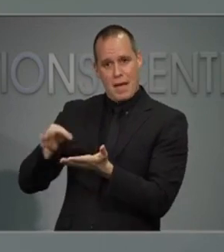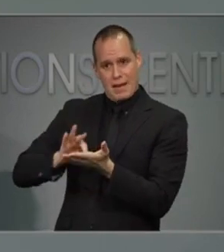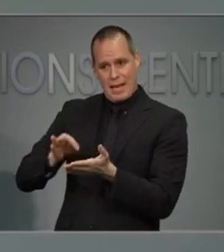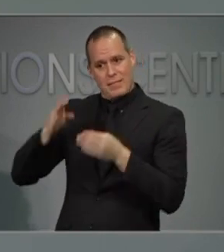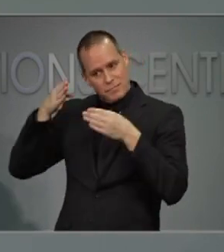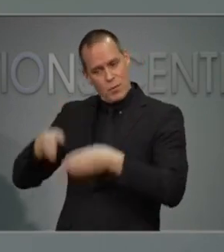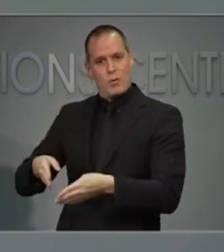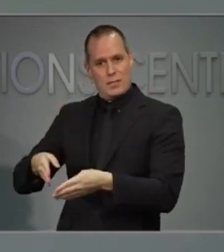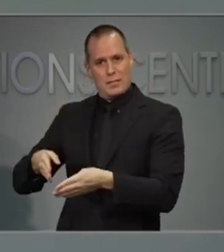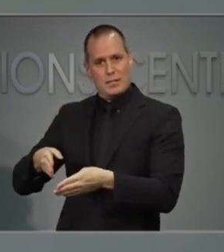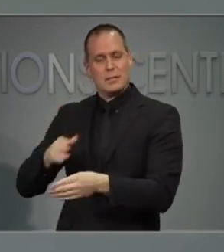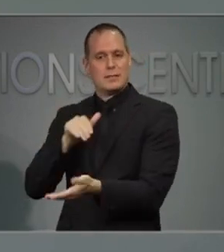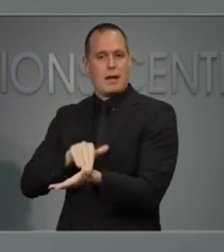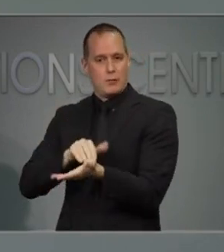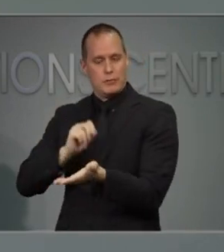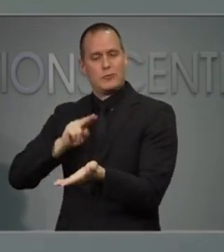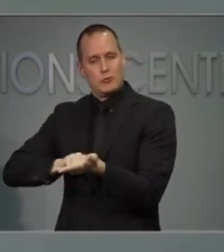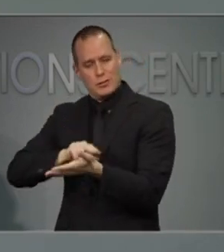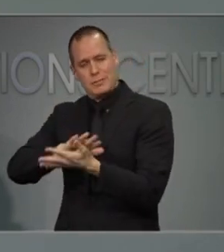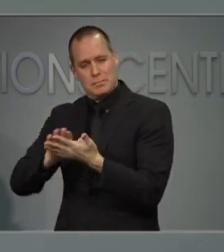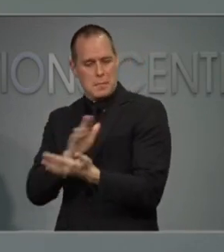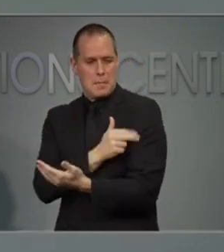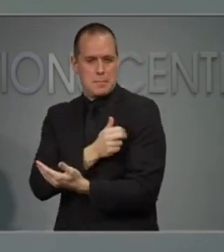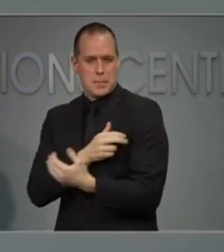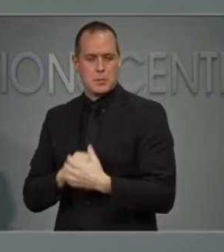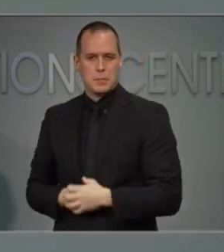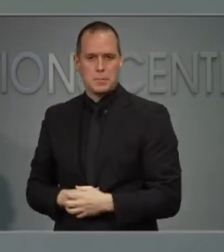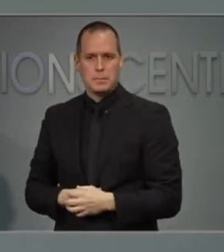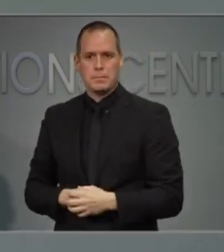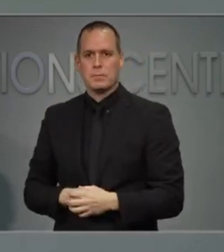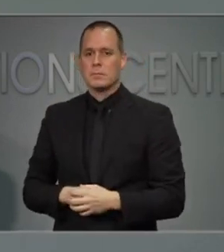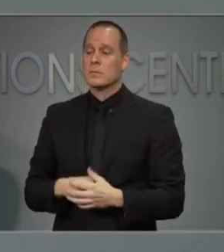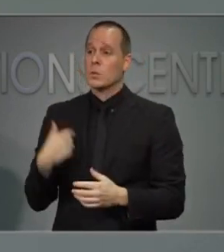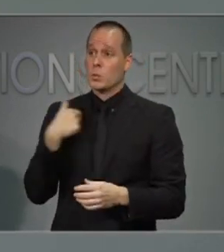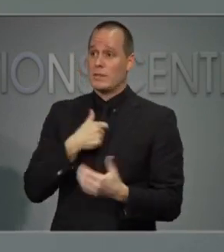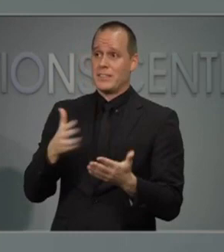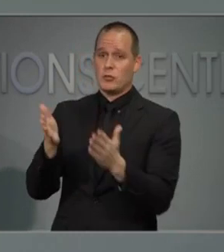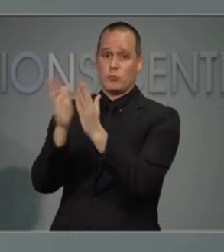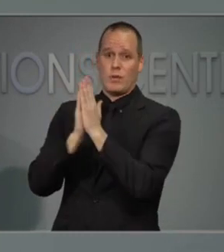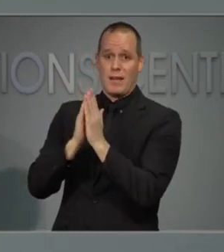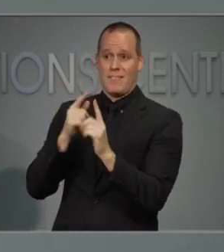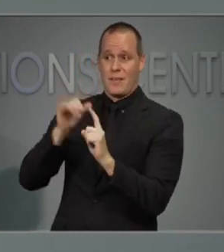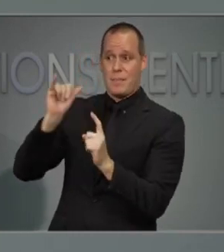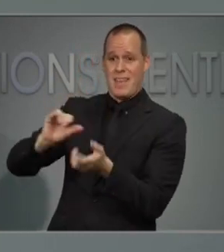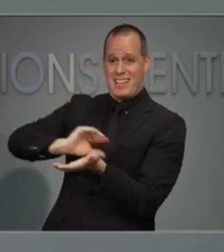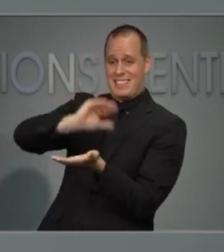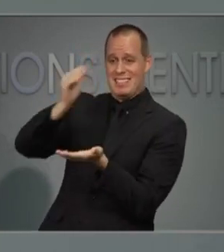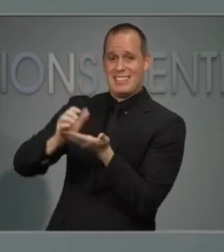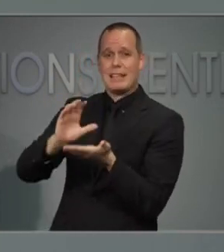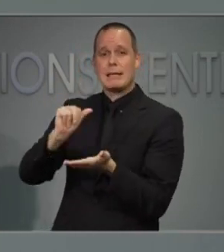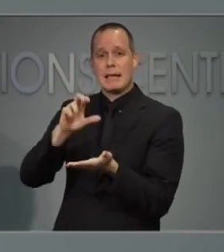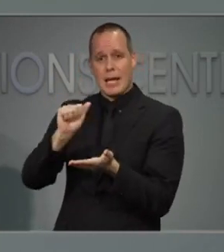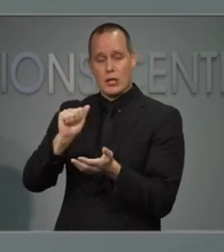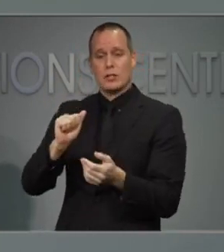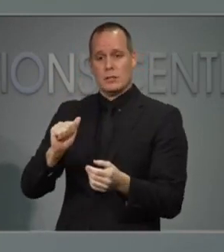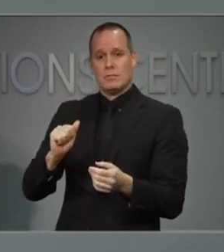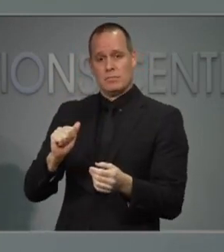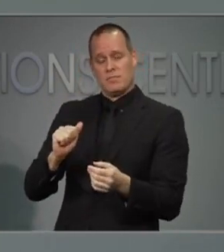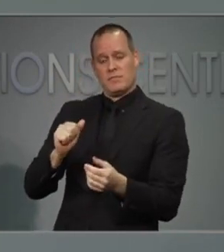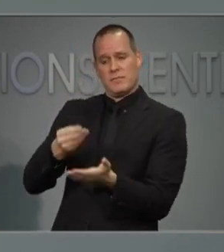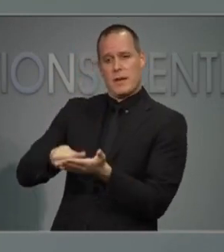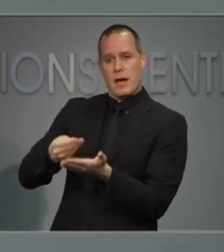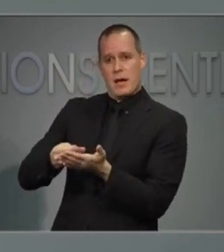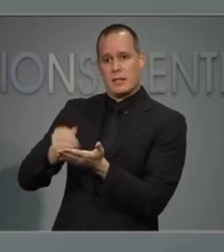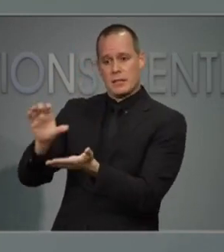uninsured. In addition to requesting this money from the CARES provider relief fund be directed to Medicaid and